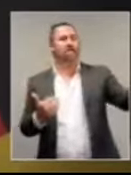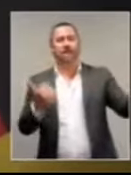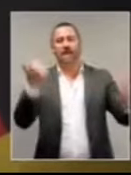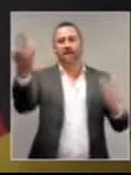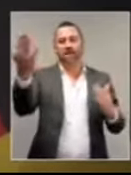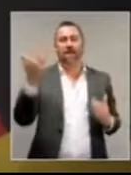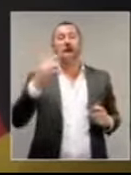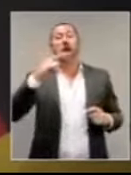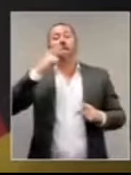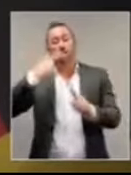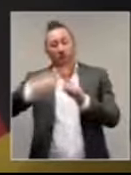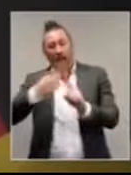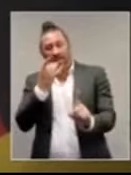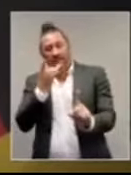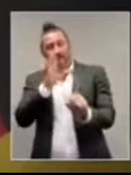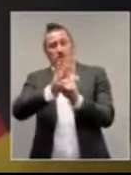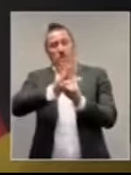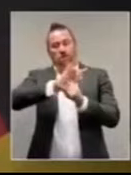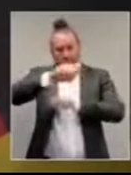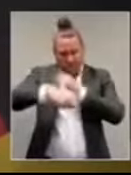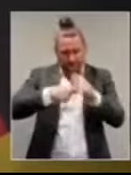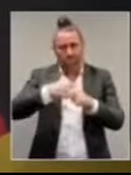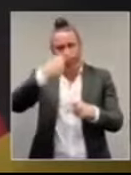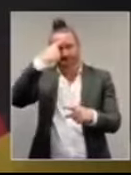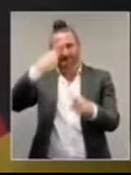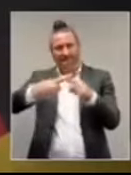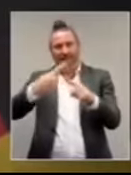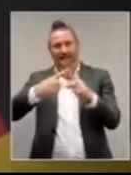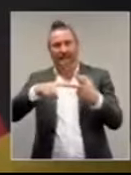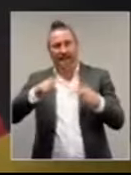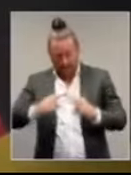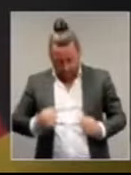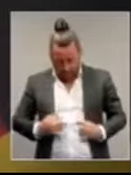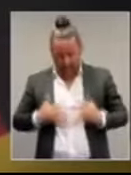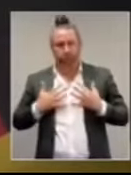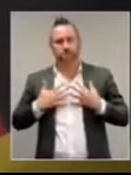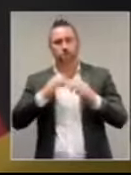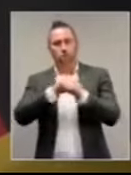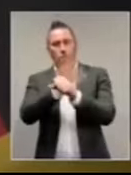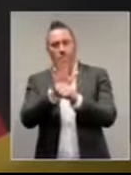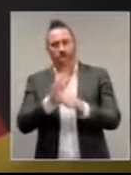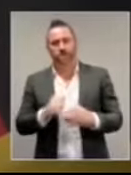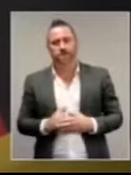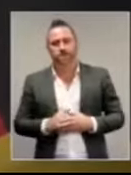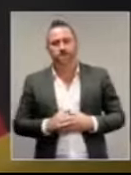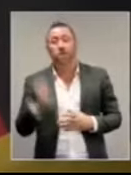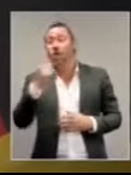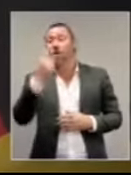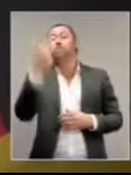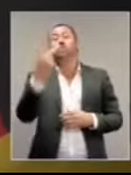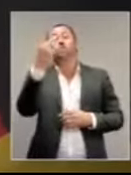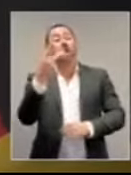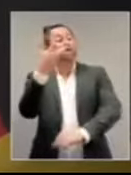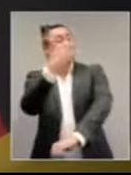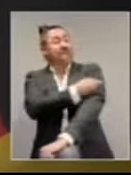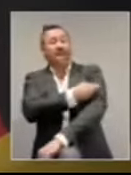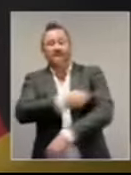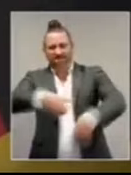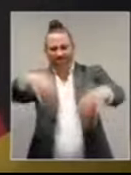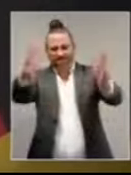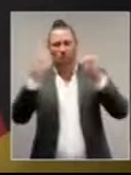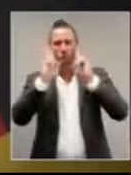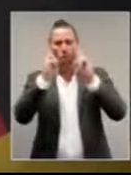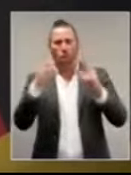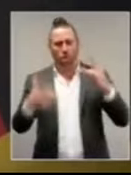becoming seriously ill if they get the virus the fully vaccinated are free to continue to go about their lives as long as they comply with the